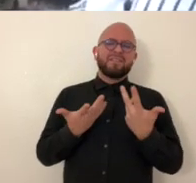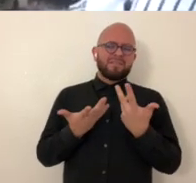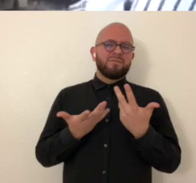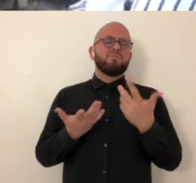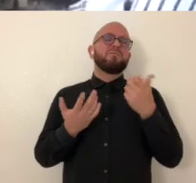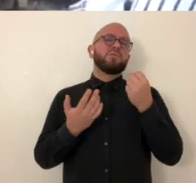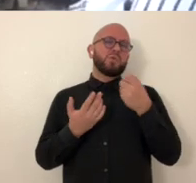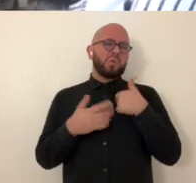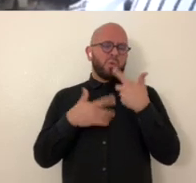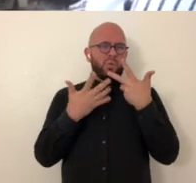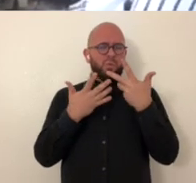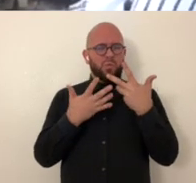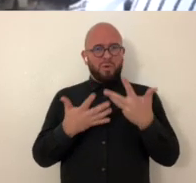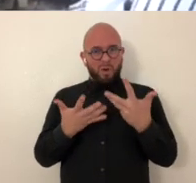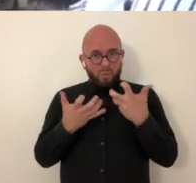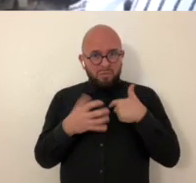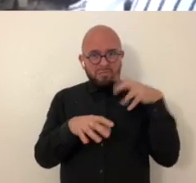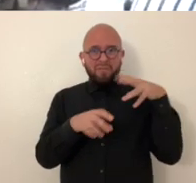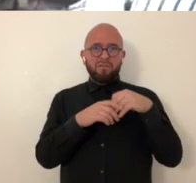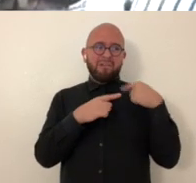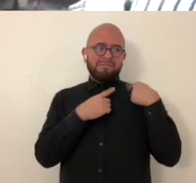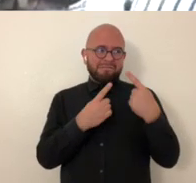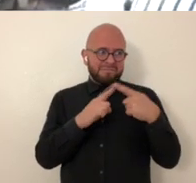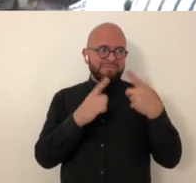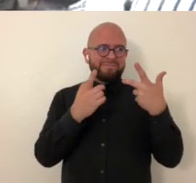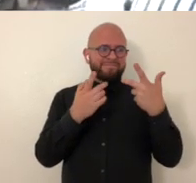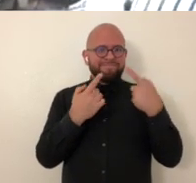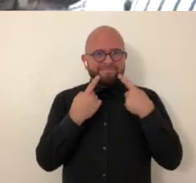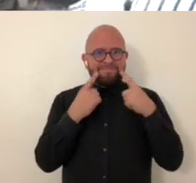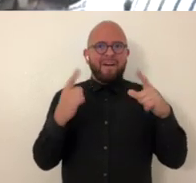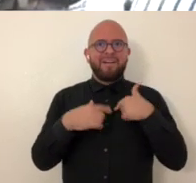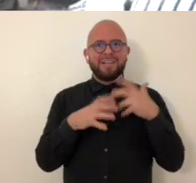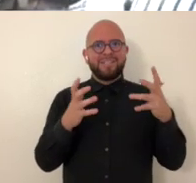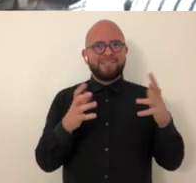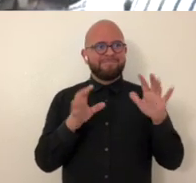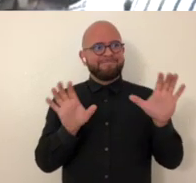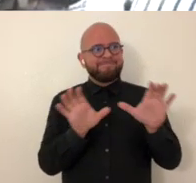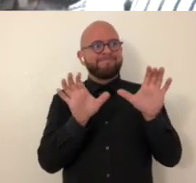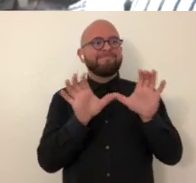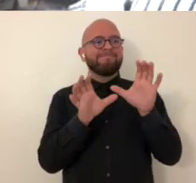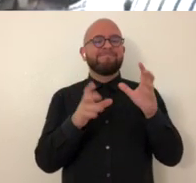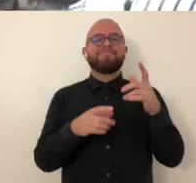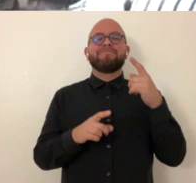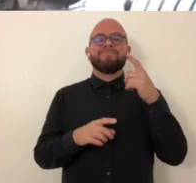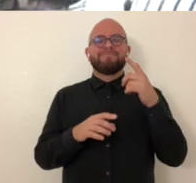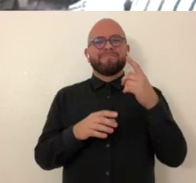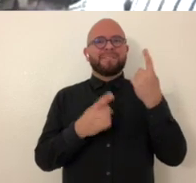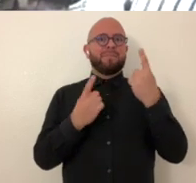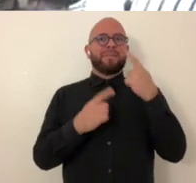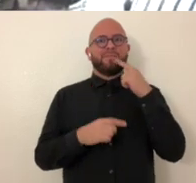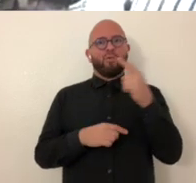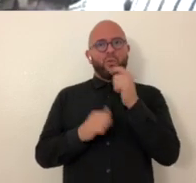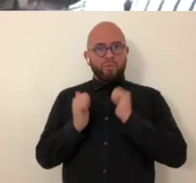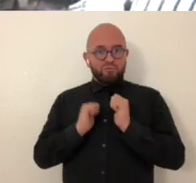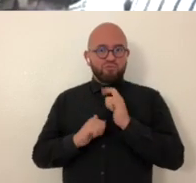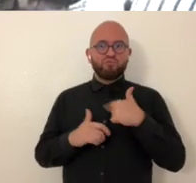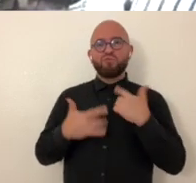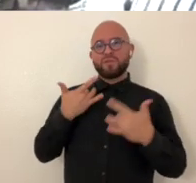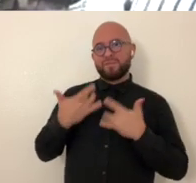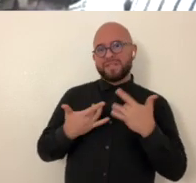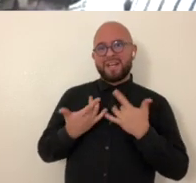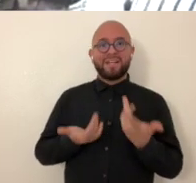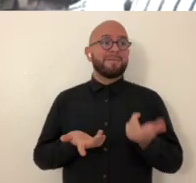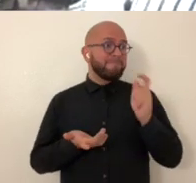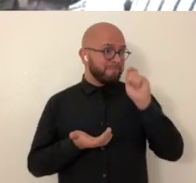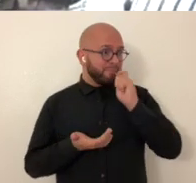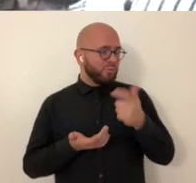past years had taken place in the city i live in so i wanted to get involved in past years but this is the first year i've been able to participate get a piece